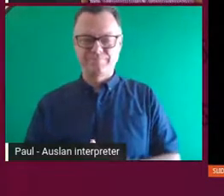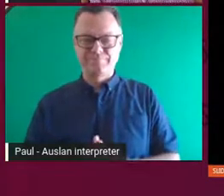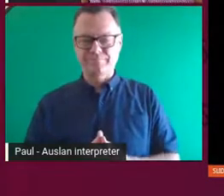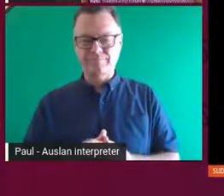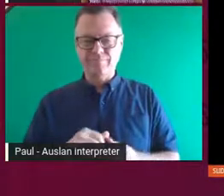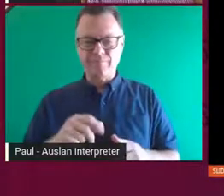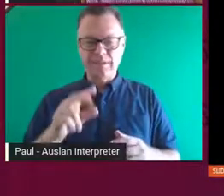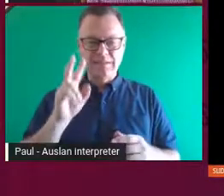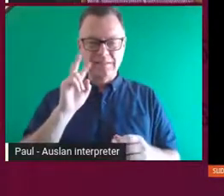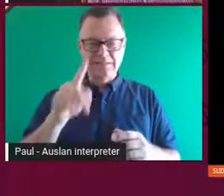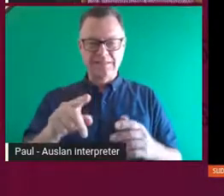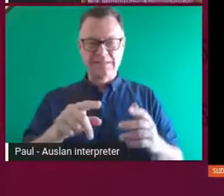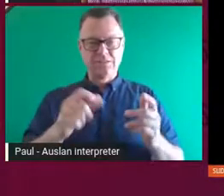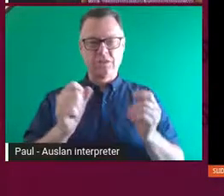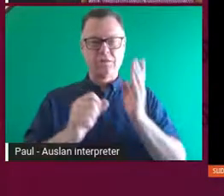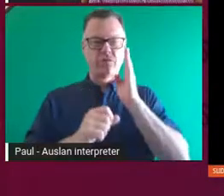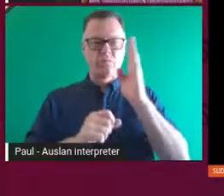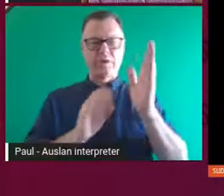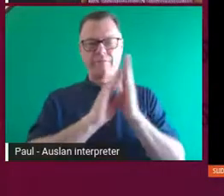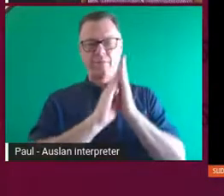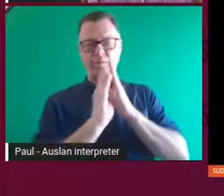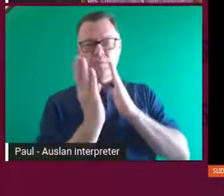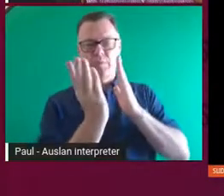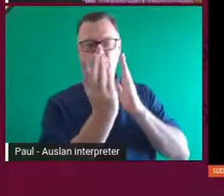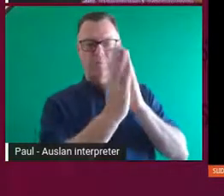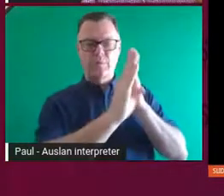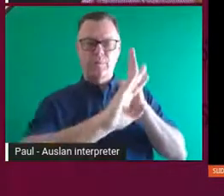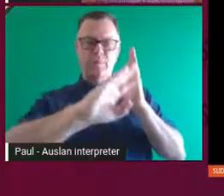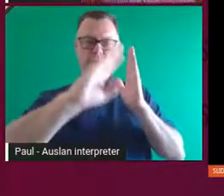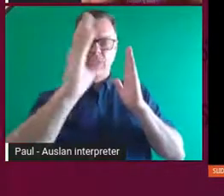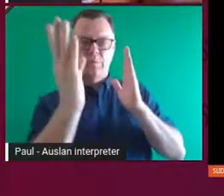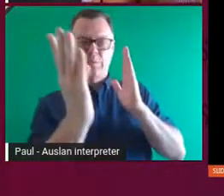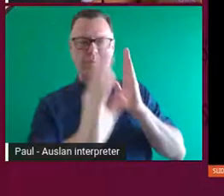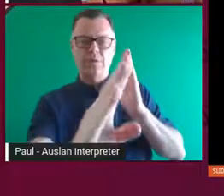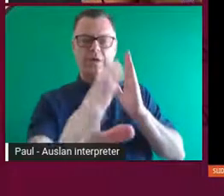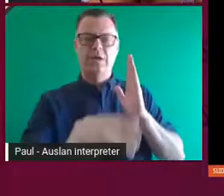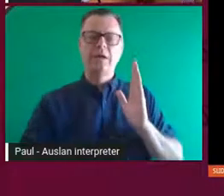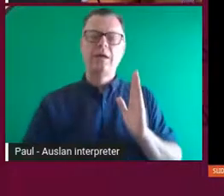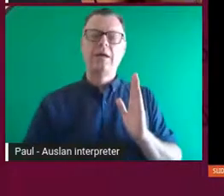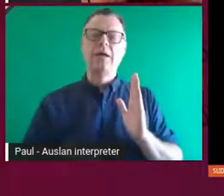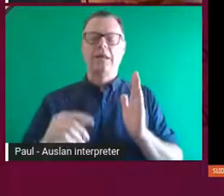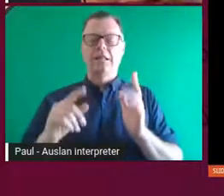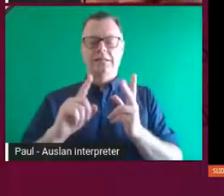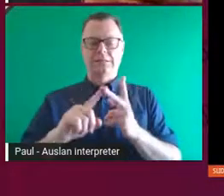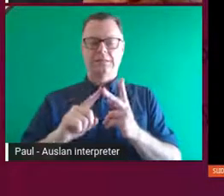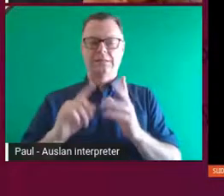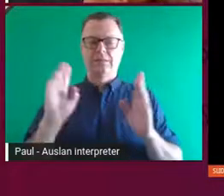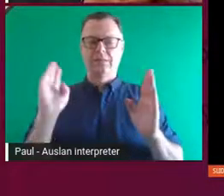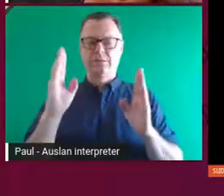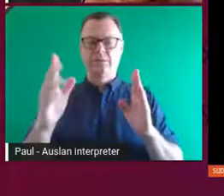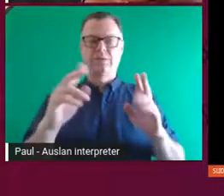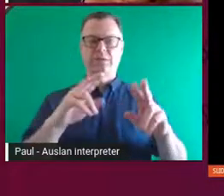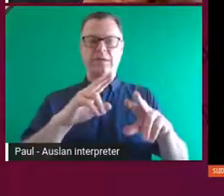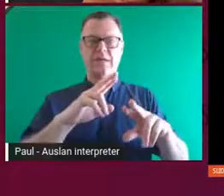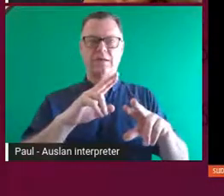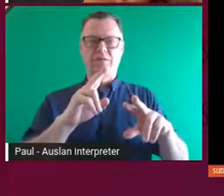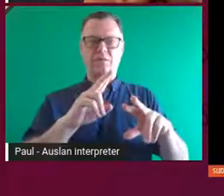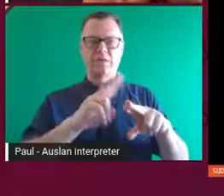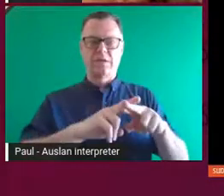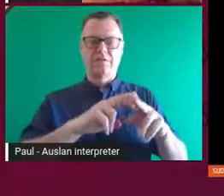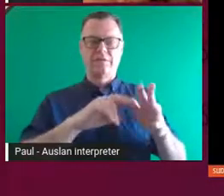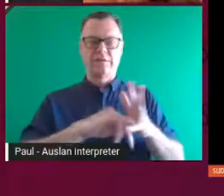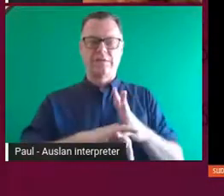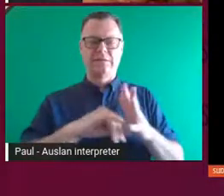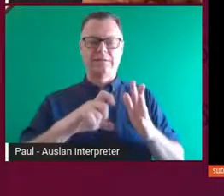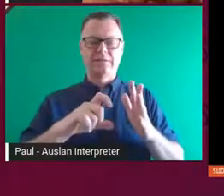the work. So we had one side that we used actually. was FSC plywood.